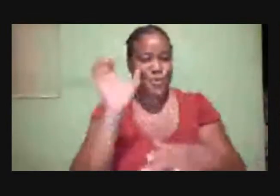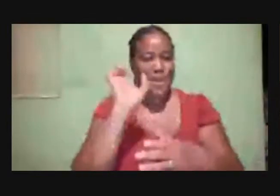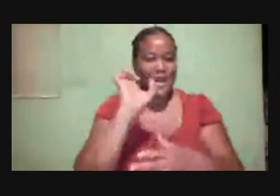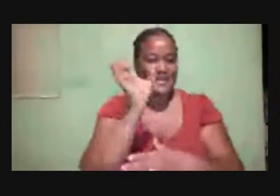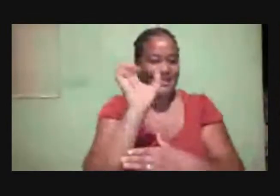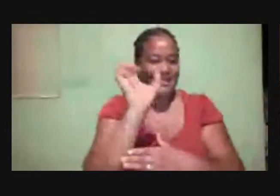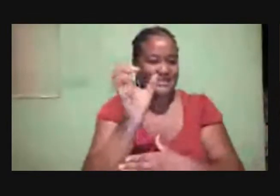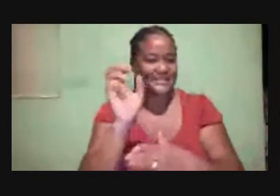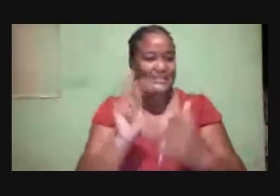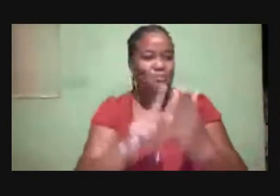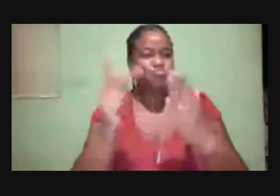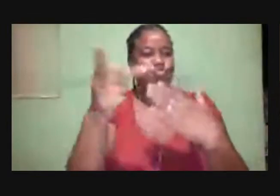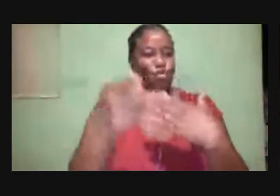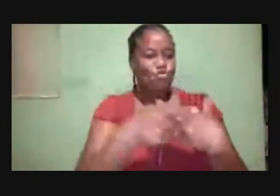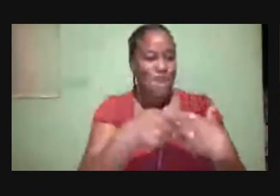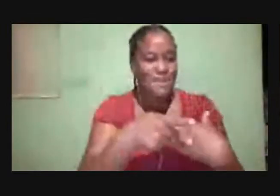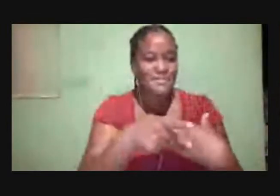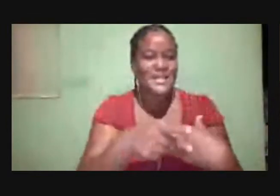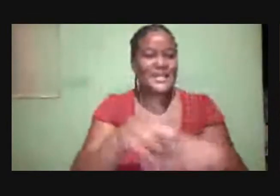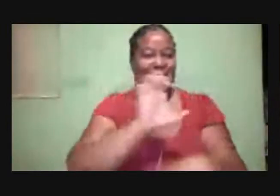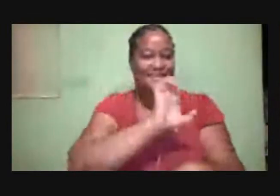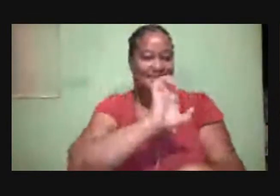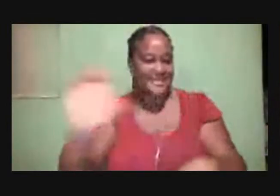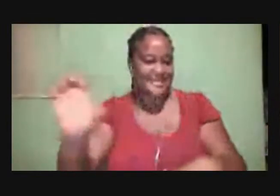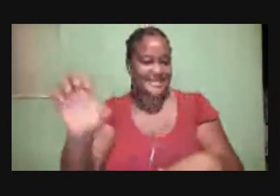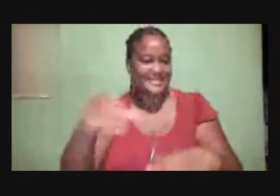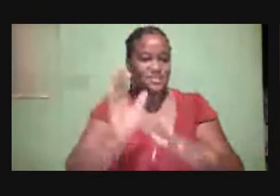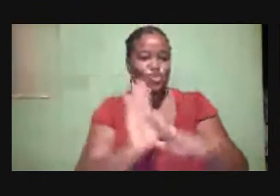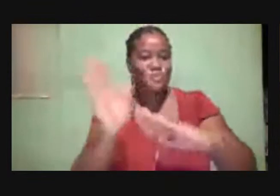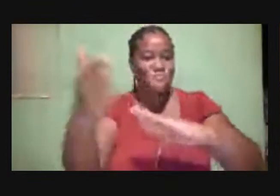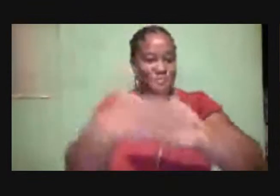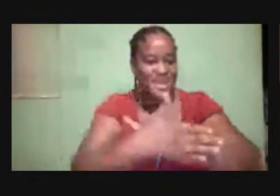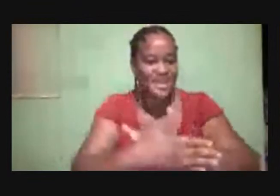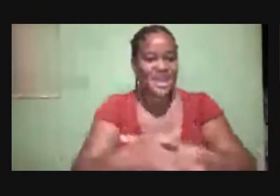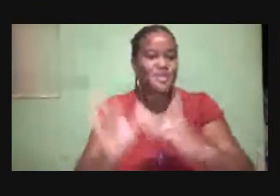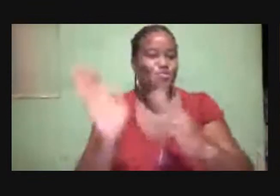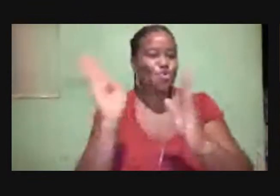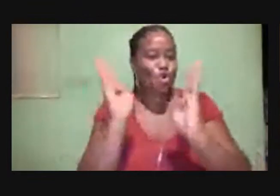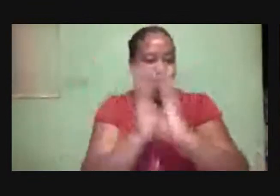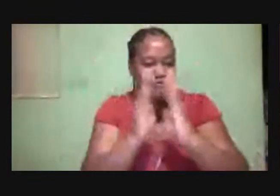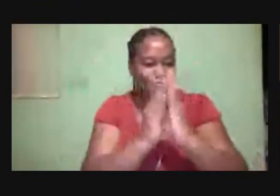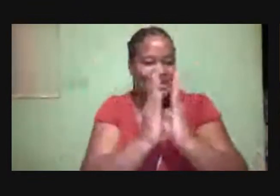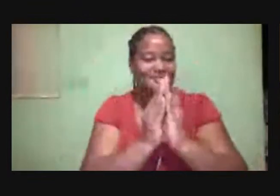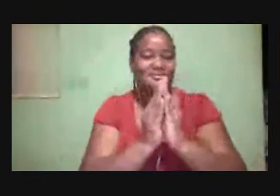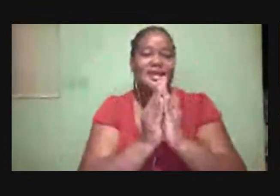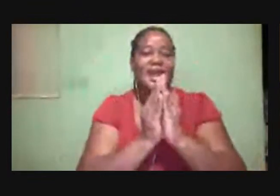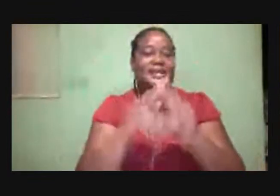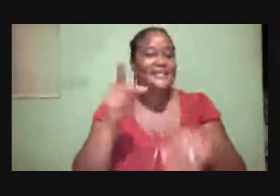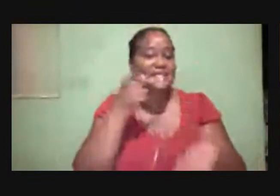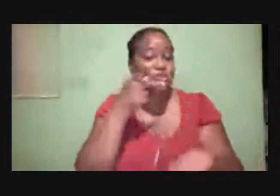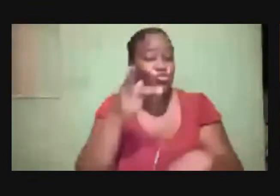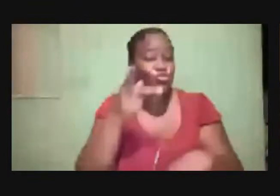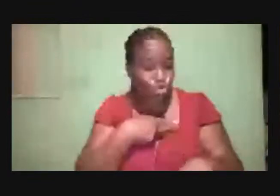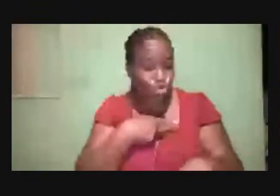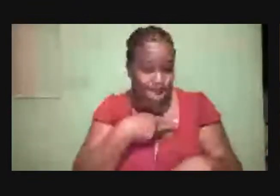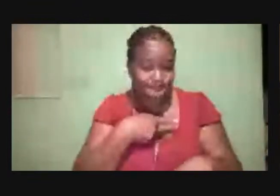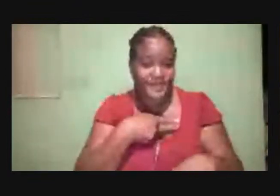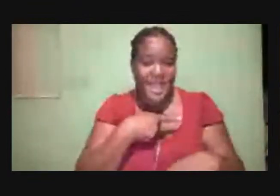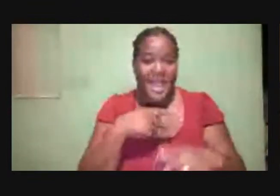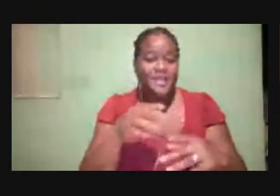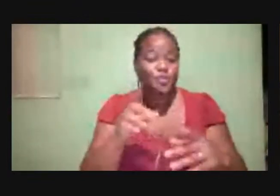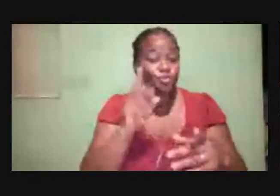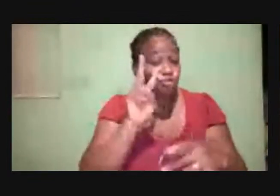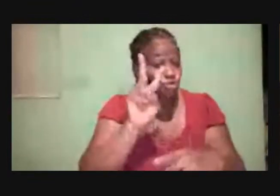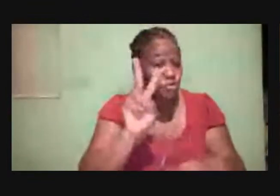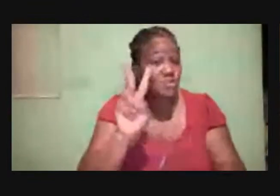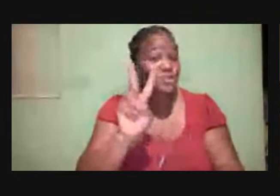the East Jamaica Conference in the Olympic Way area. And Pastor Sean and I,